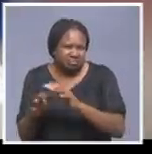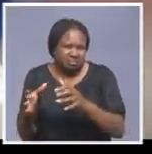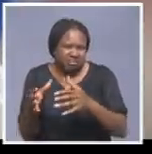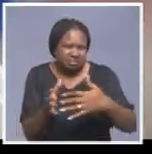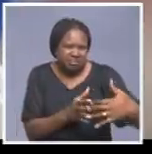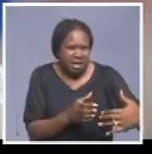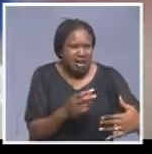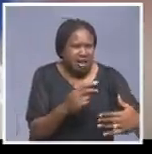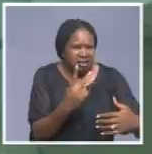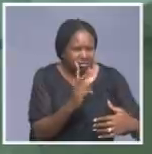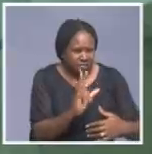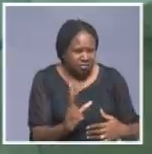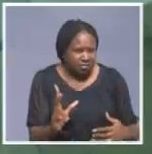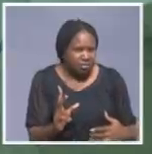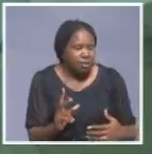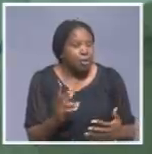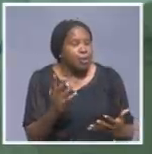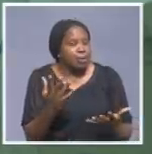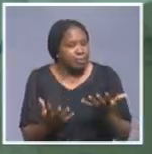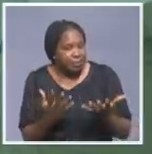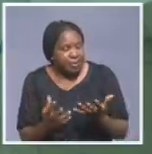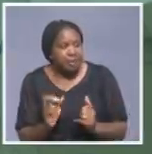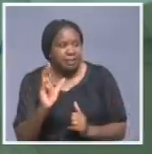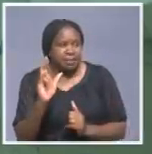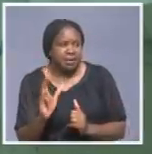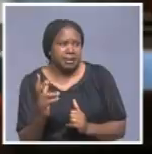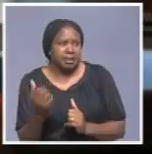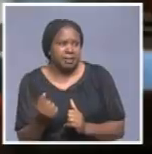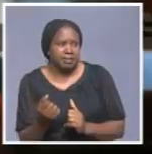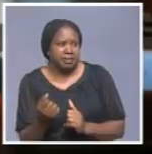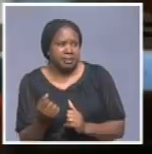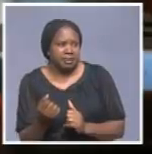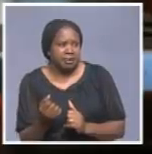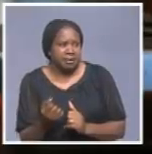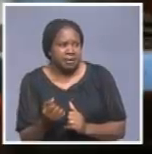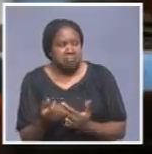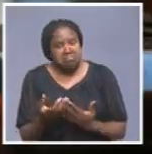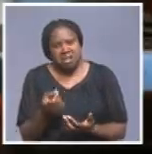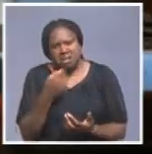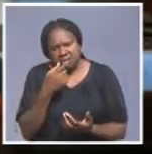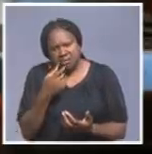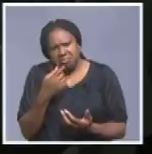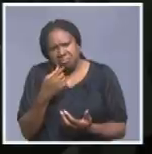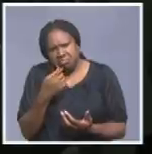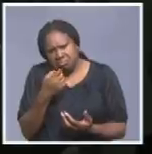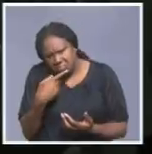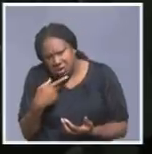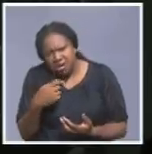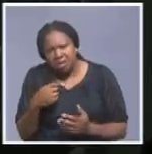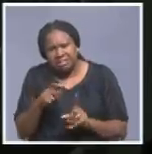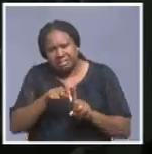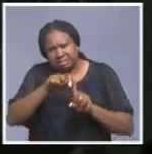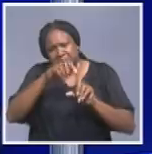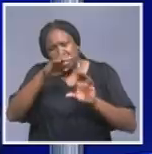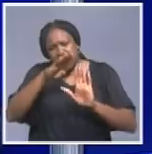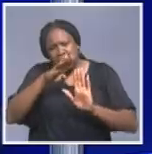Or, the person might have taken something which lowered the temperature, so that when it